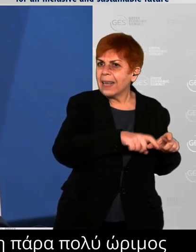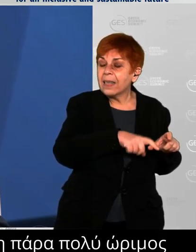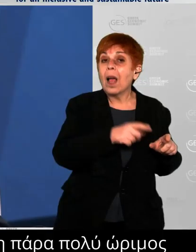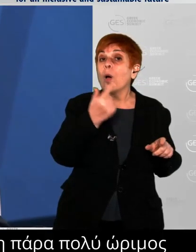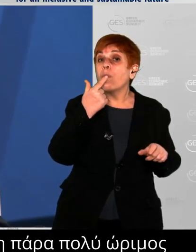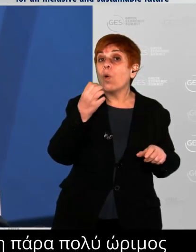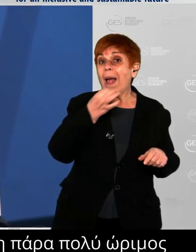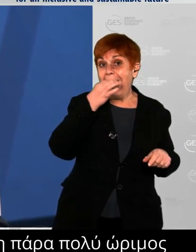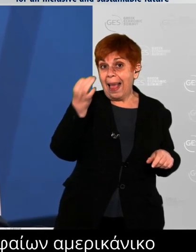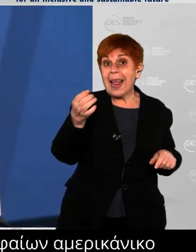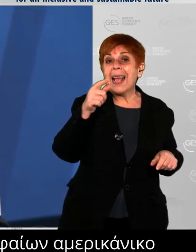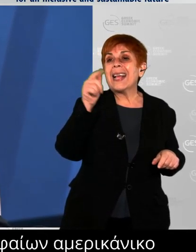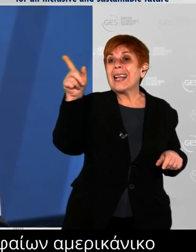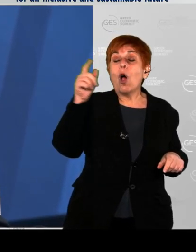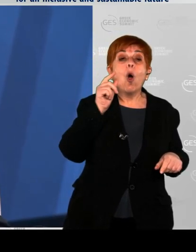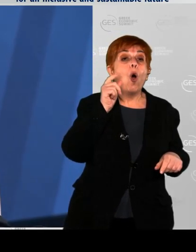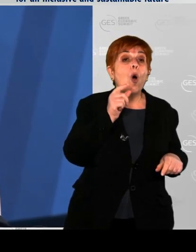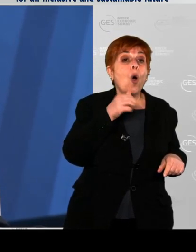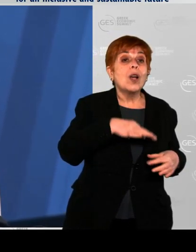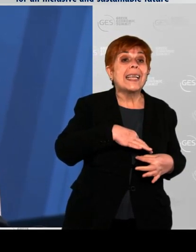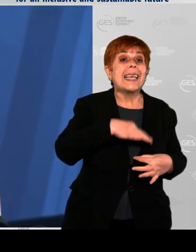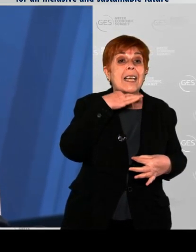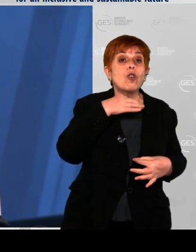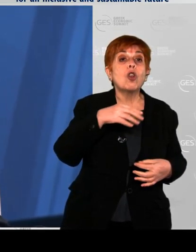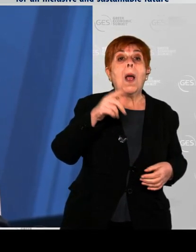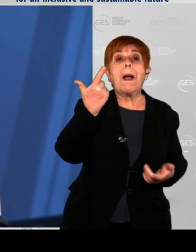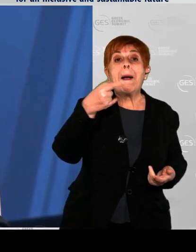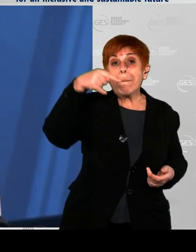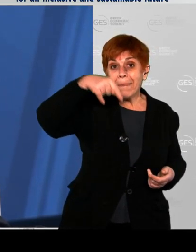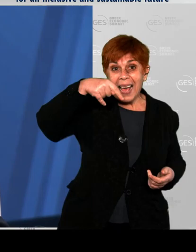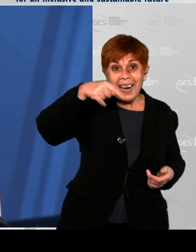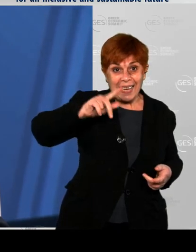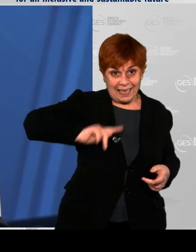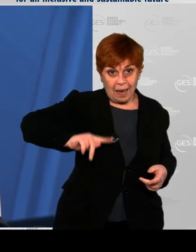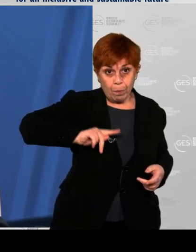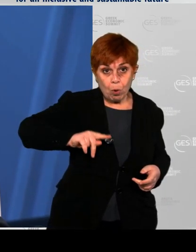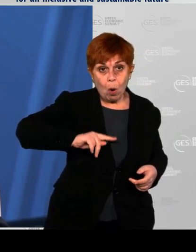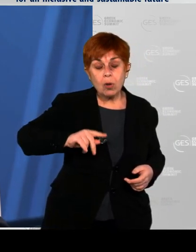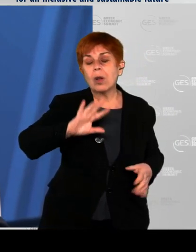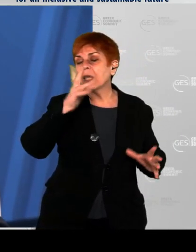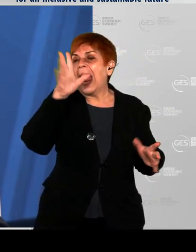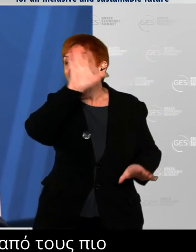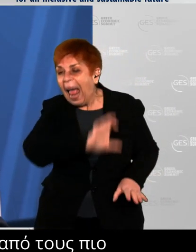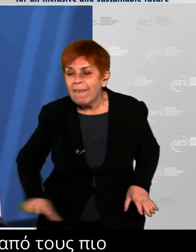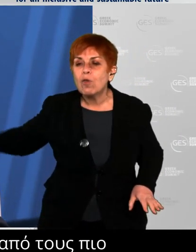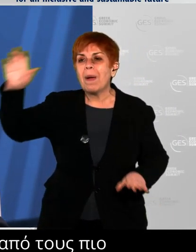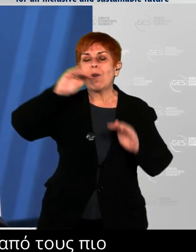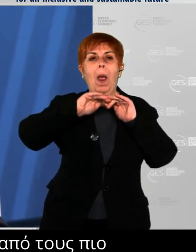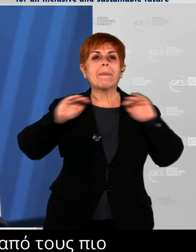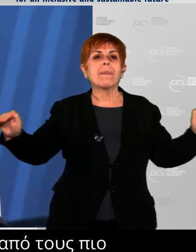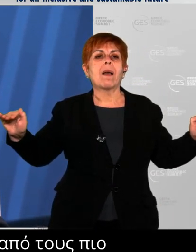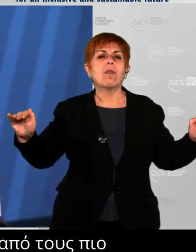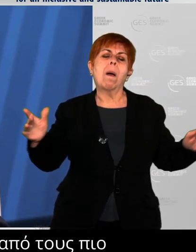me as one of their most effective interlocutors anywhere in the European Union. The fact that Greece